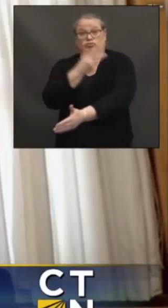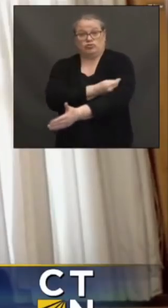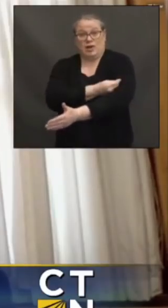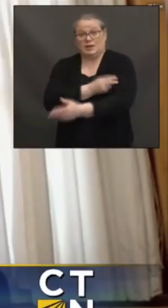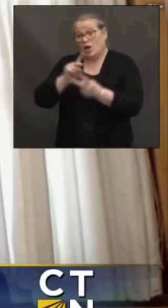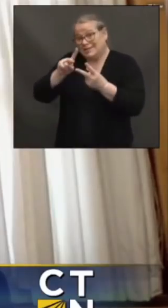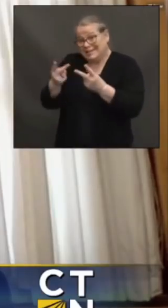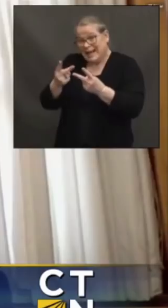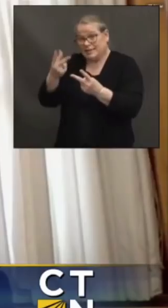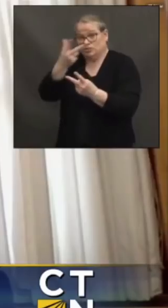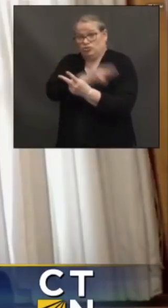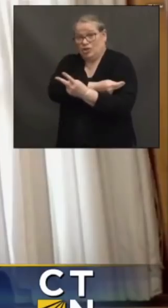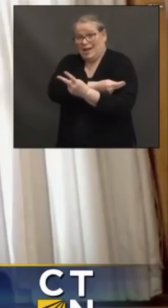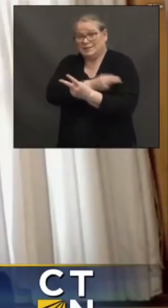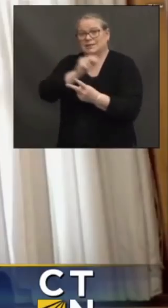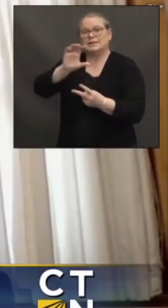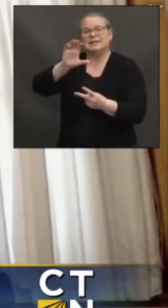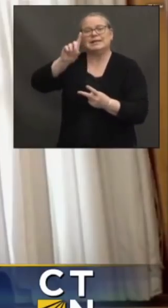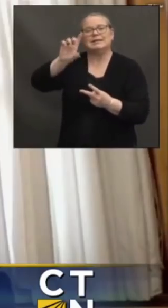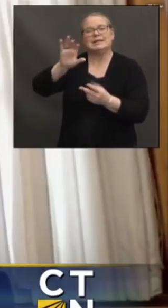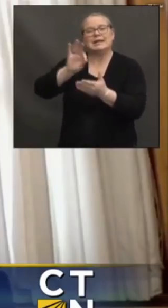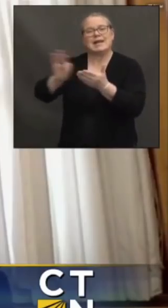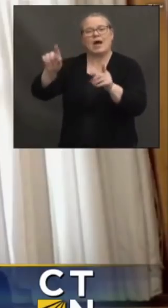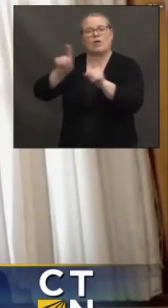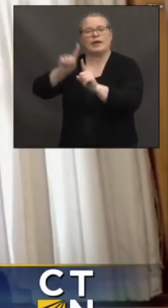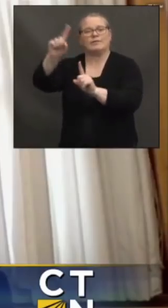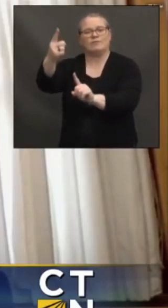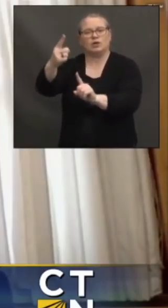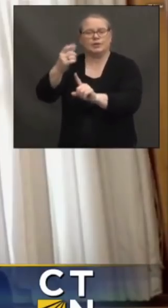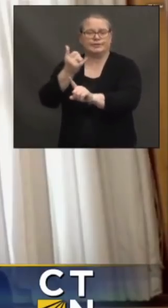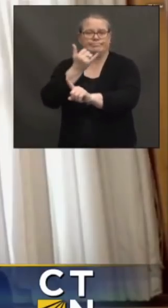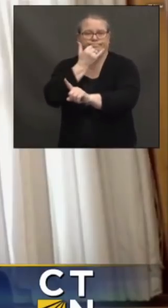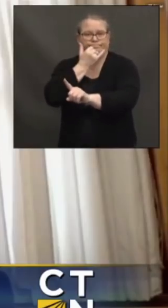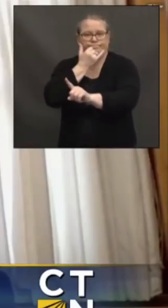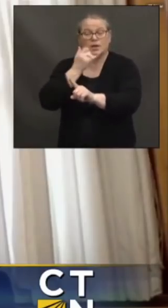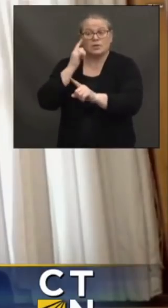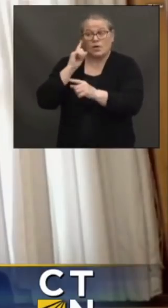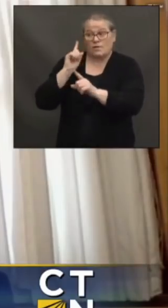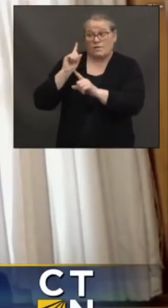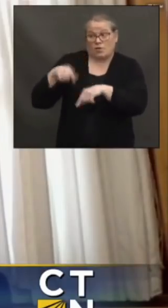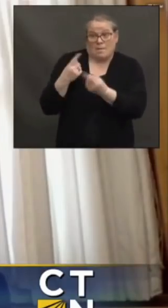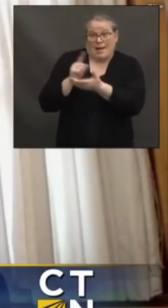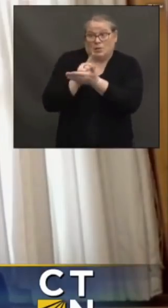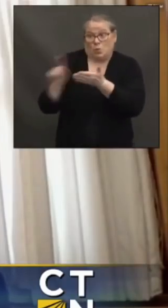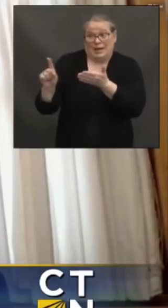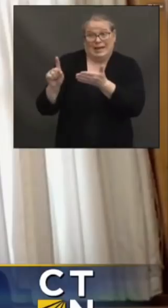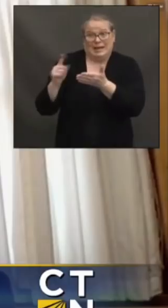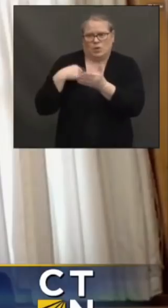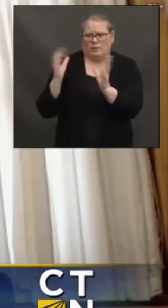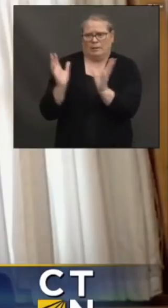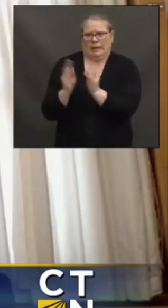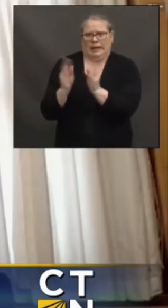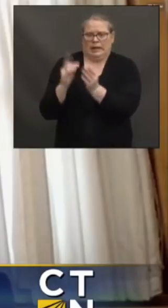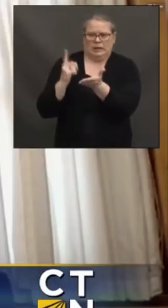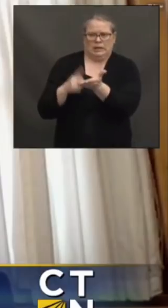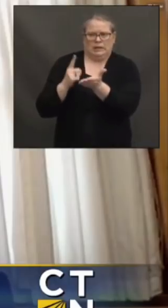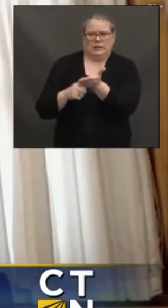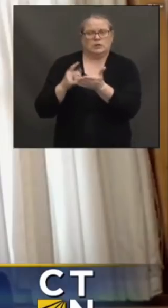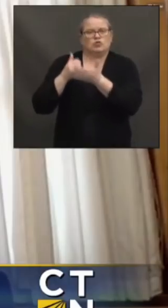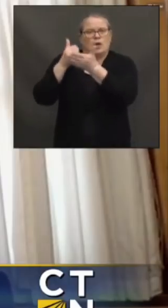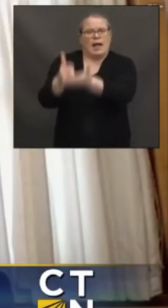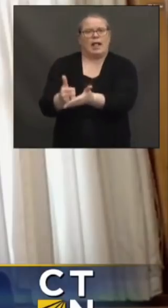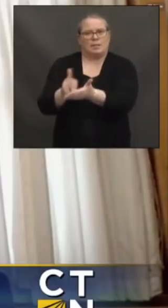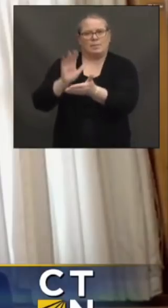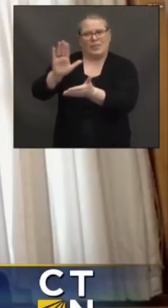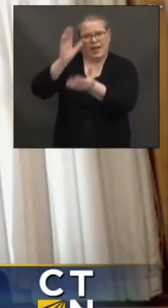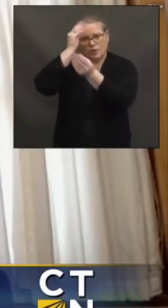reporting. So we've been meeting with them for a week to try to help them figure out how to correct that in their data. The data that we provide is I